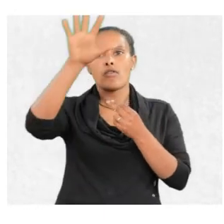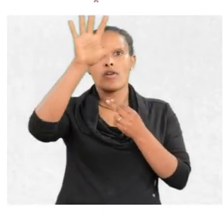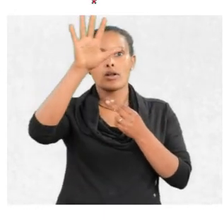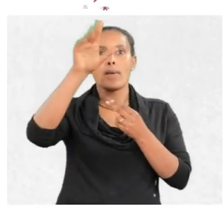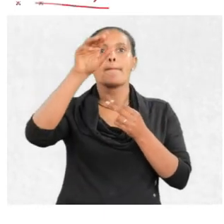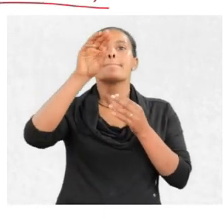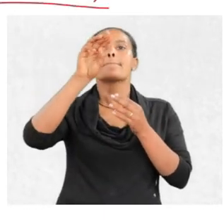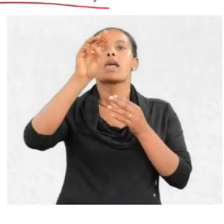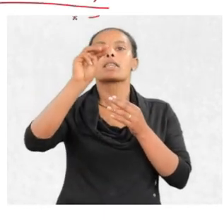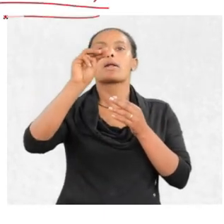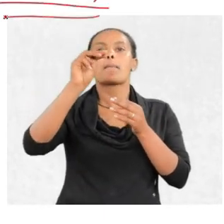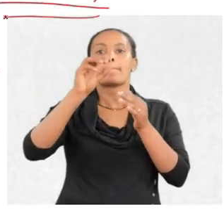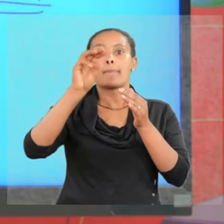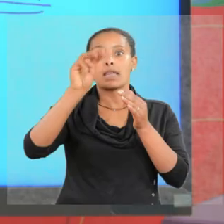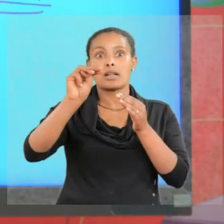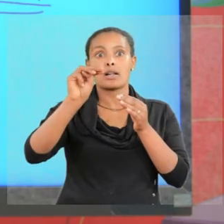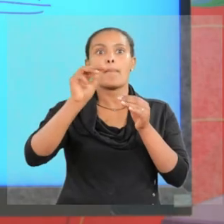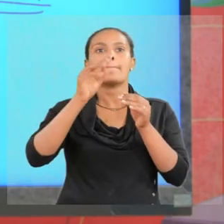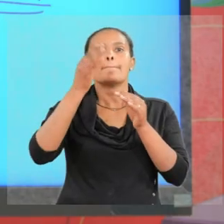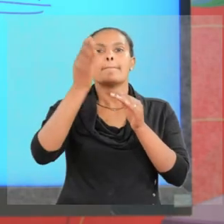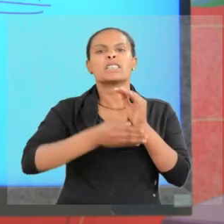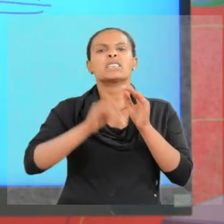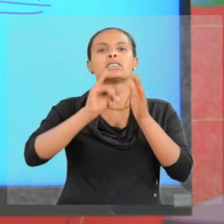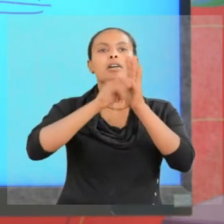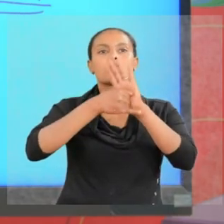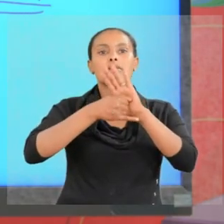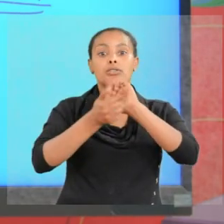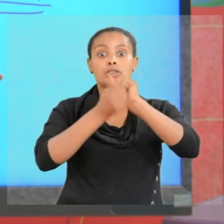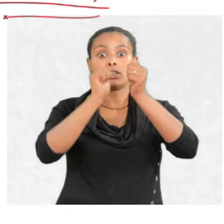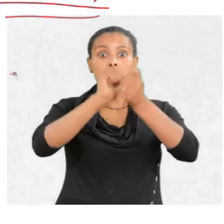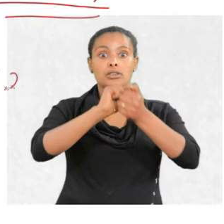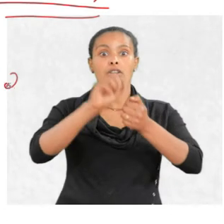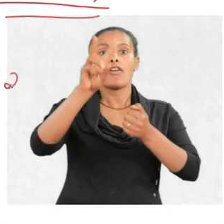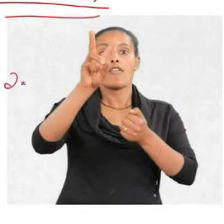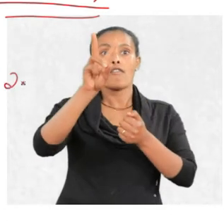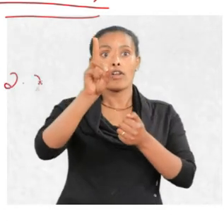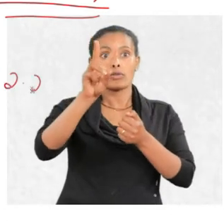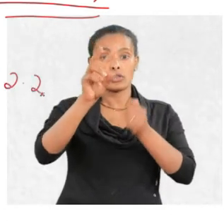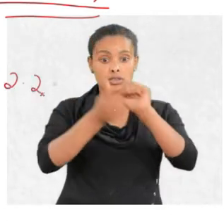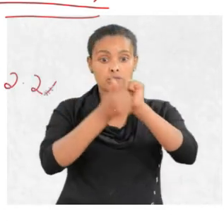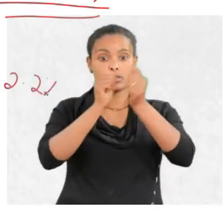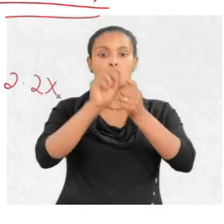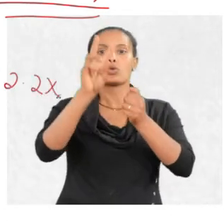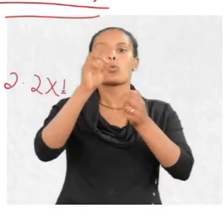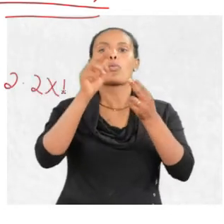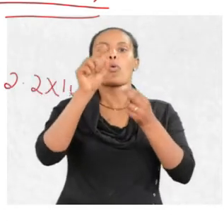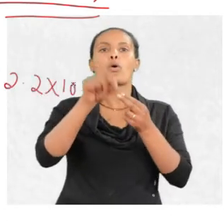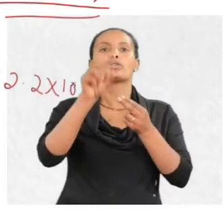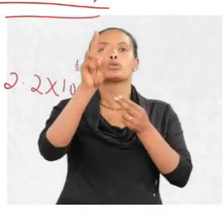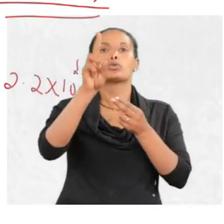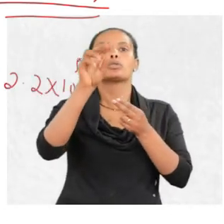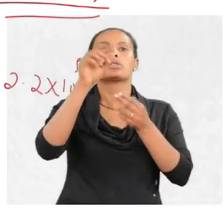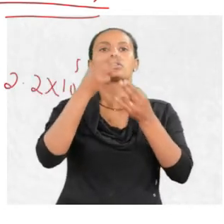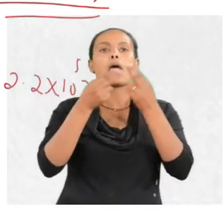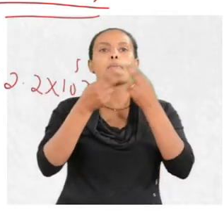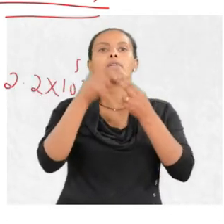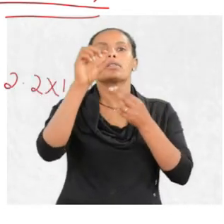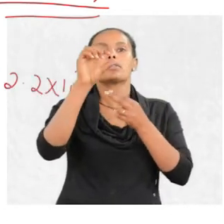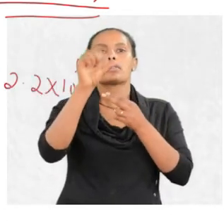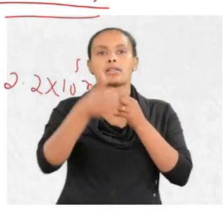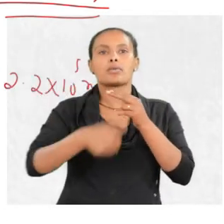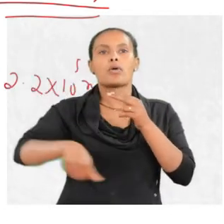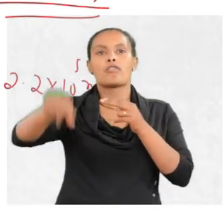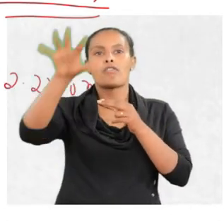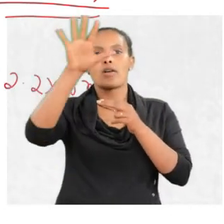per second. Now the change in velocity is 2.2 times 10 to power of 5 meter